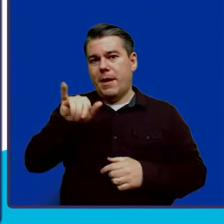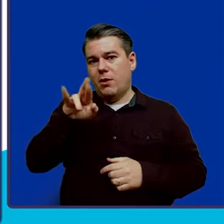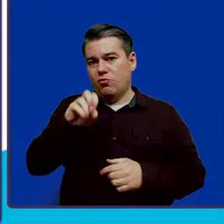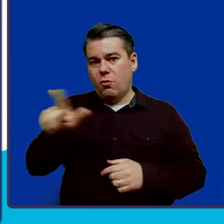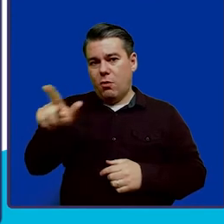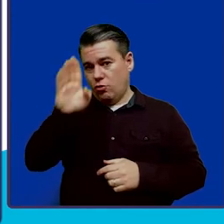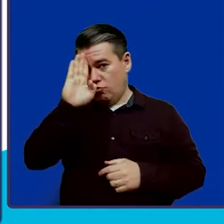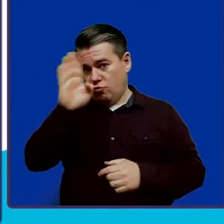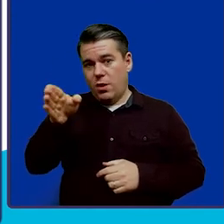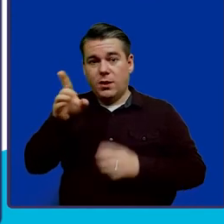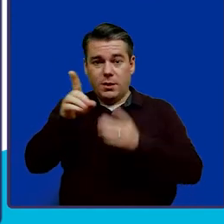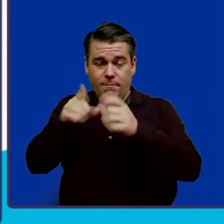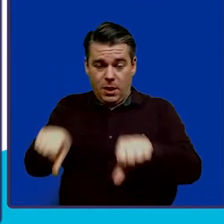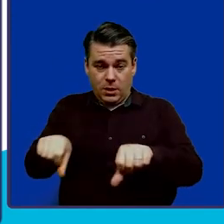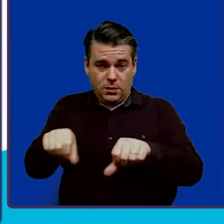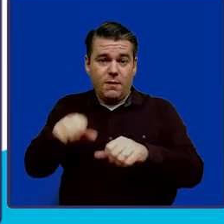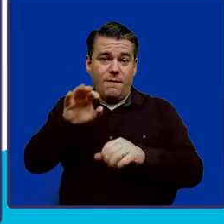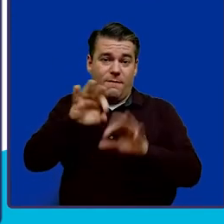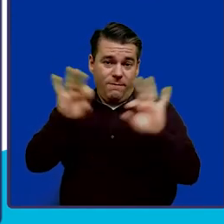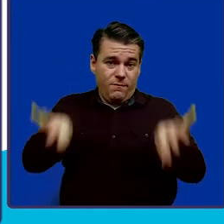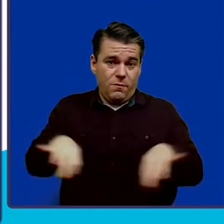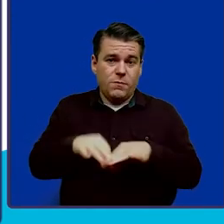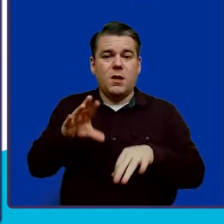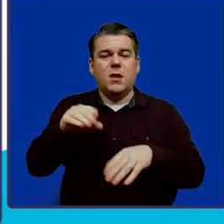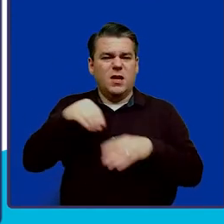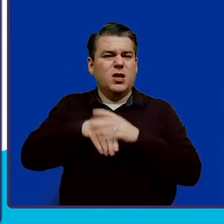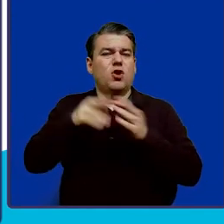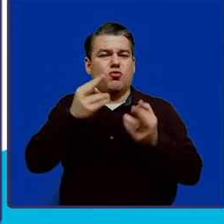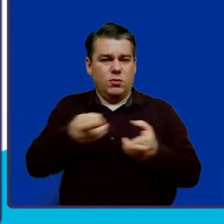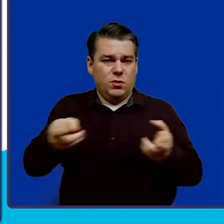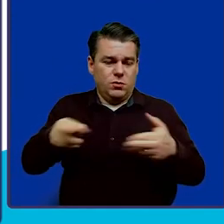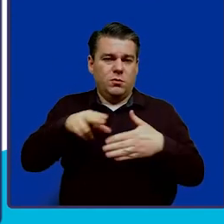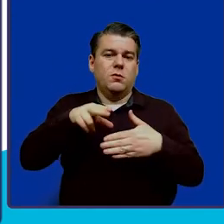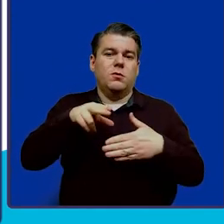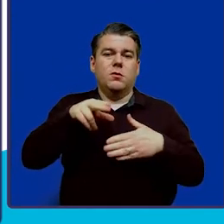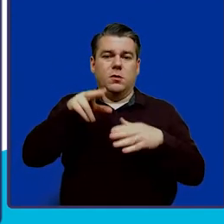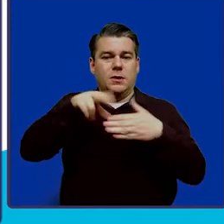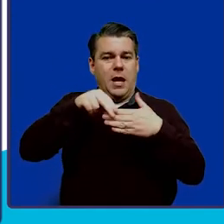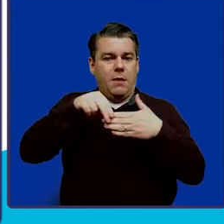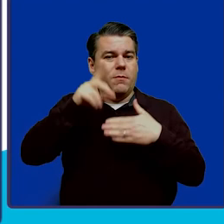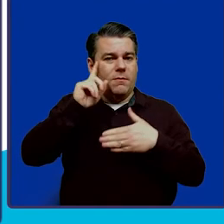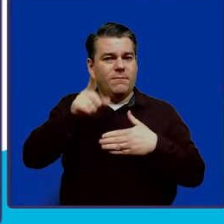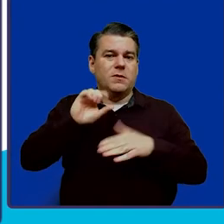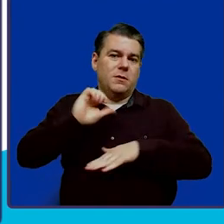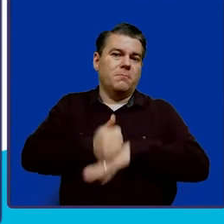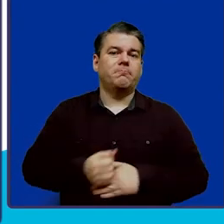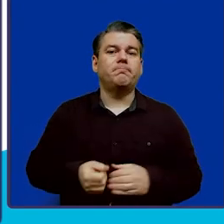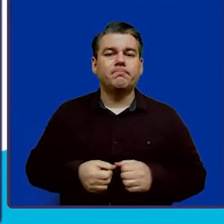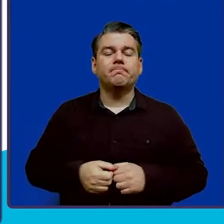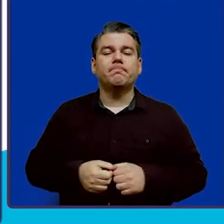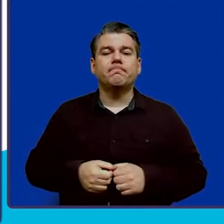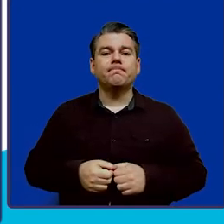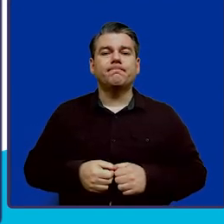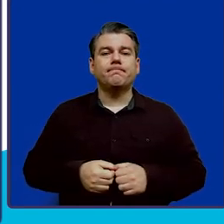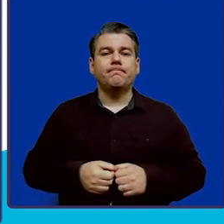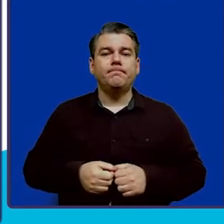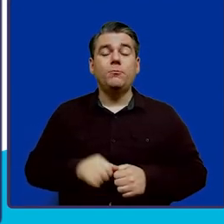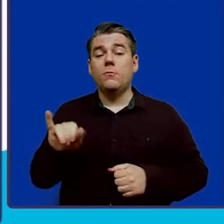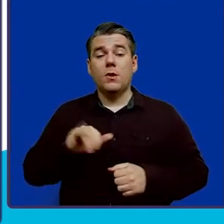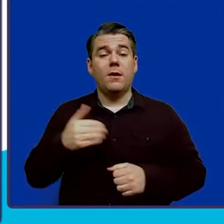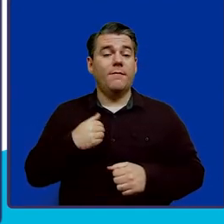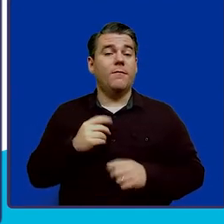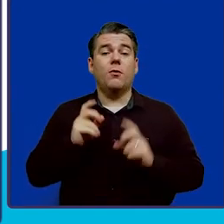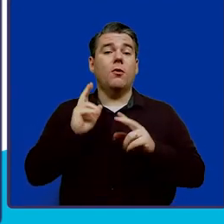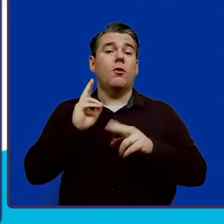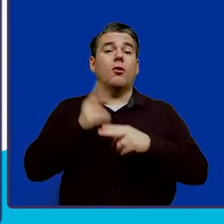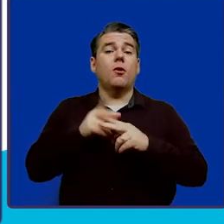deposit forms at the resources tab on the WB-ABLE website to set this up. And then we also have what's called a